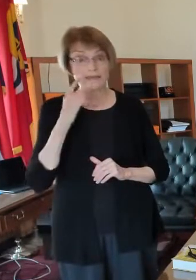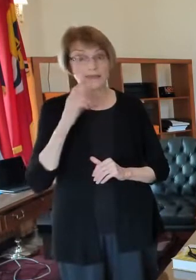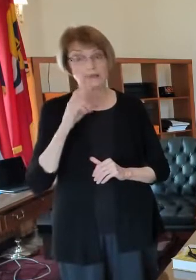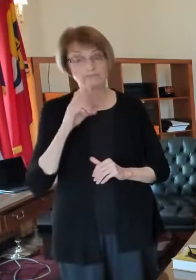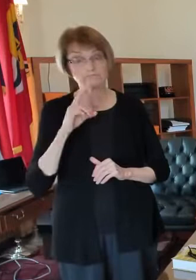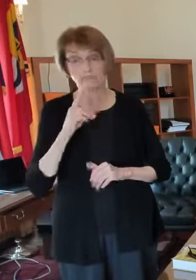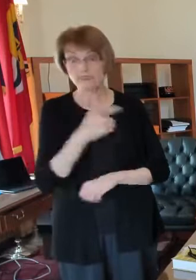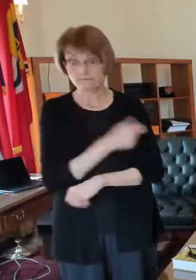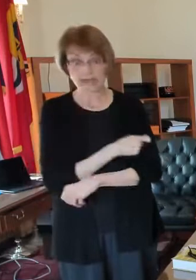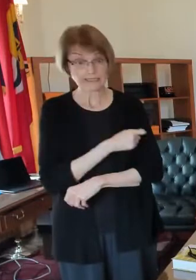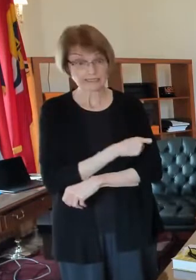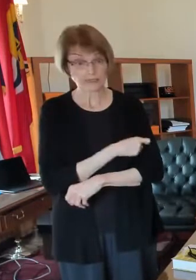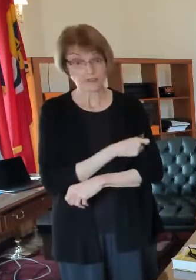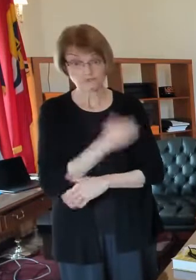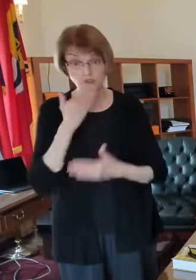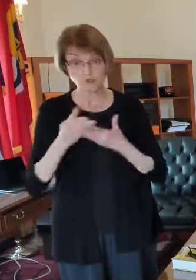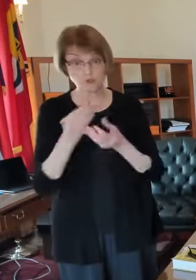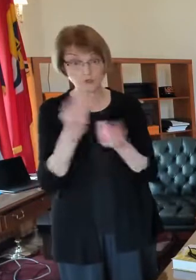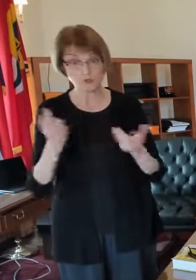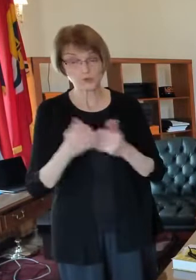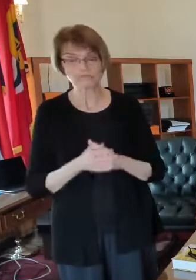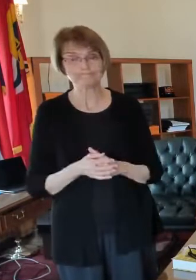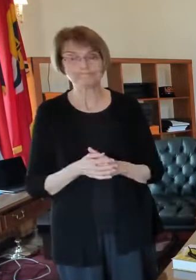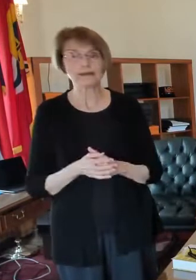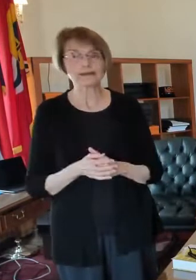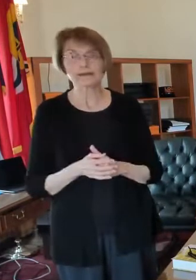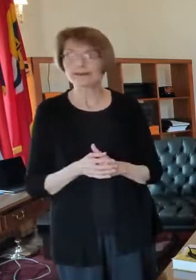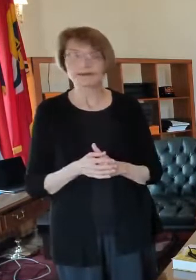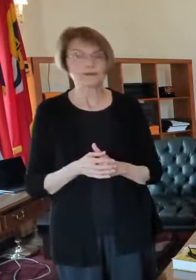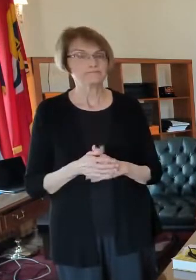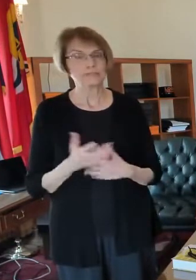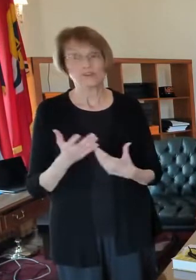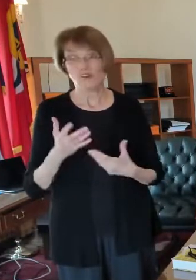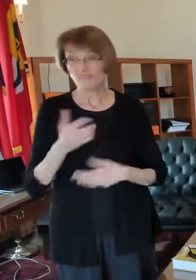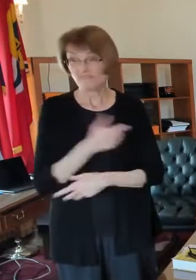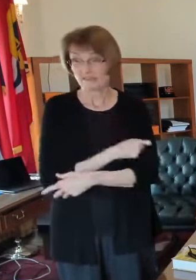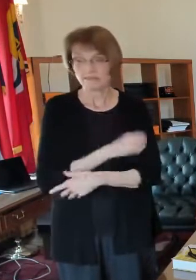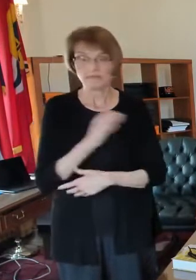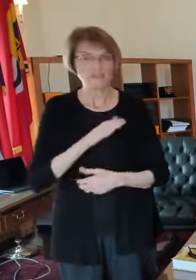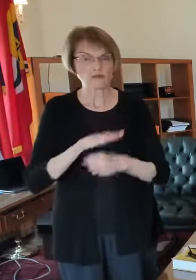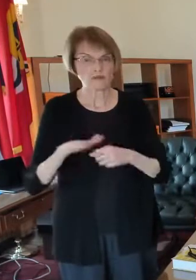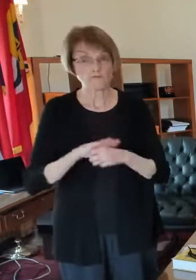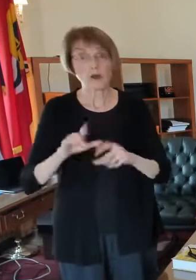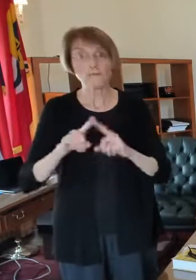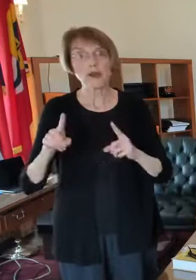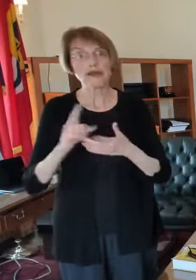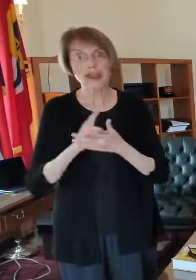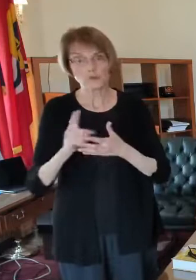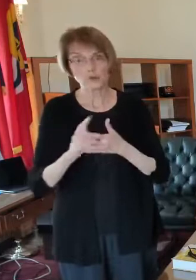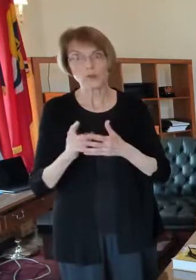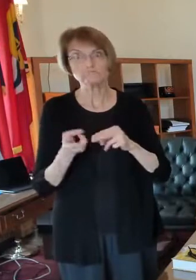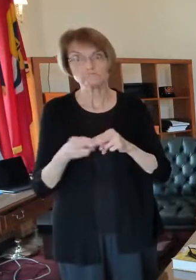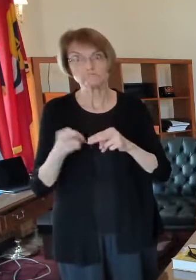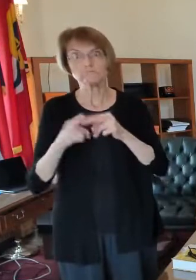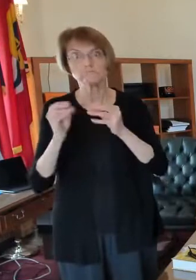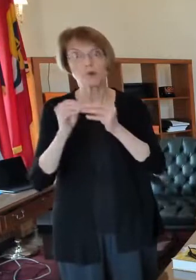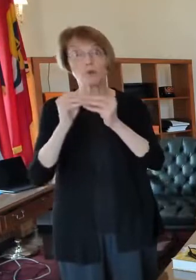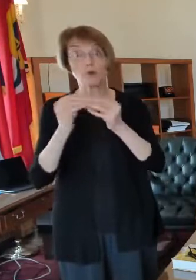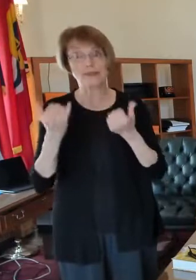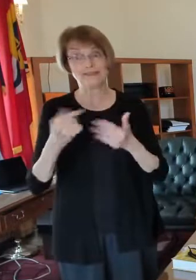news on vaccinations uh never enough but we are getting more and more each each week this week we got 3000